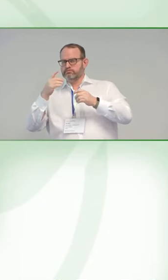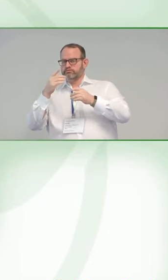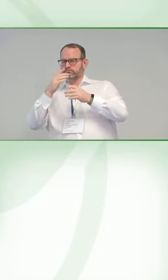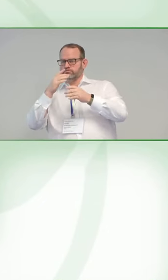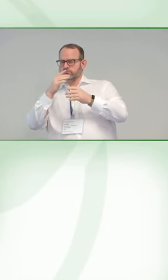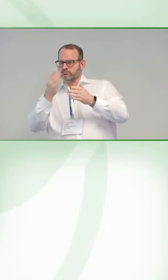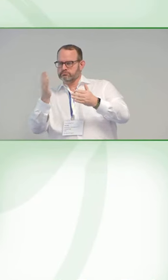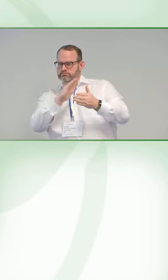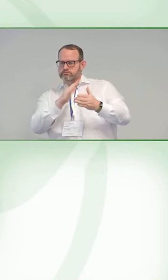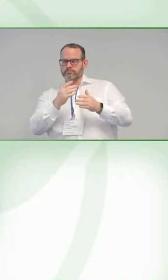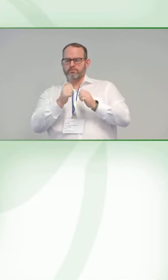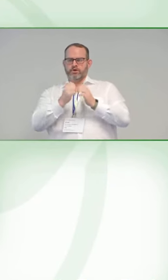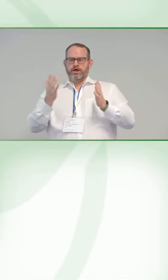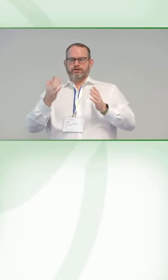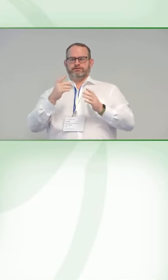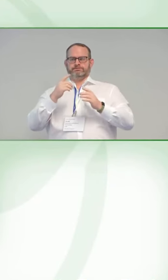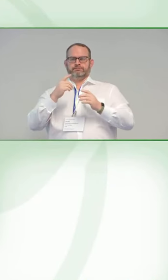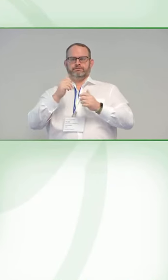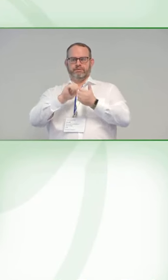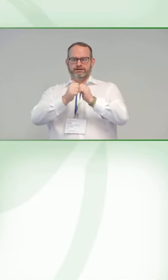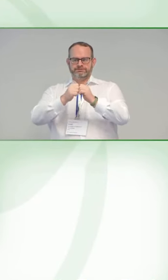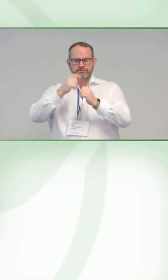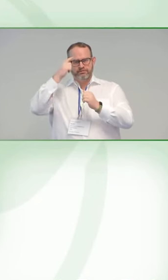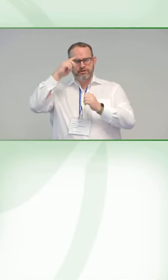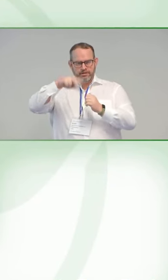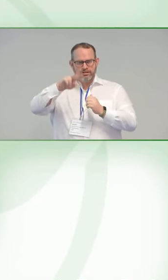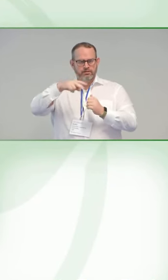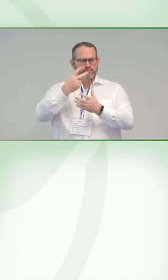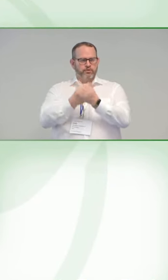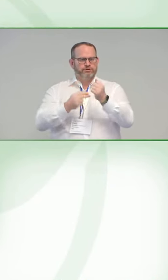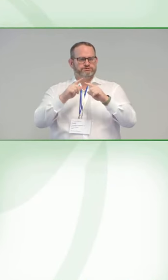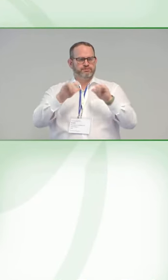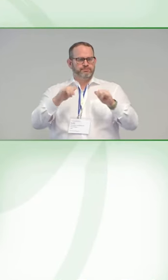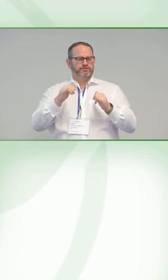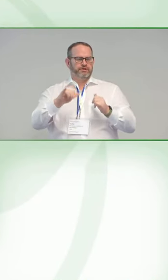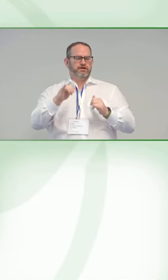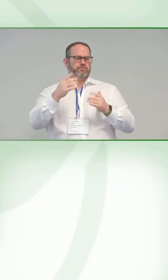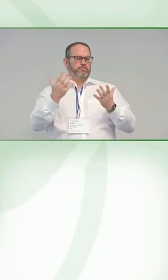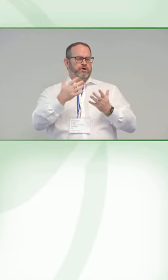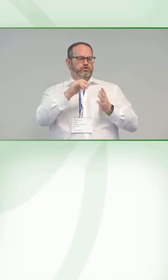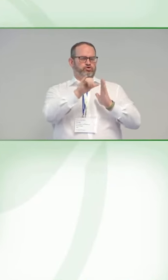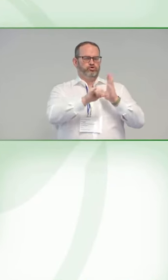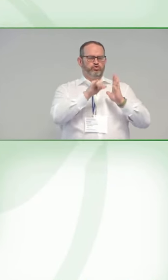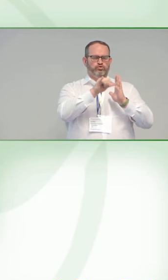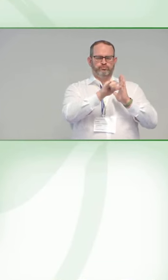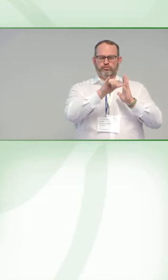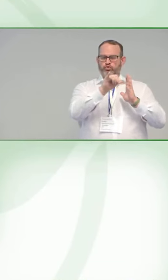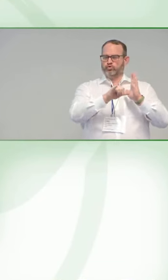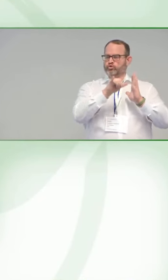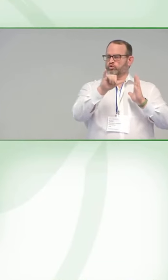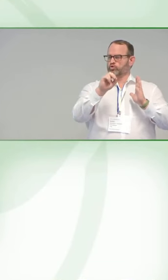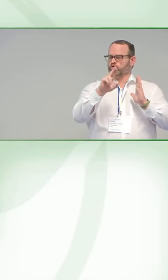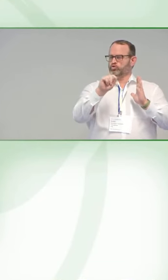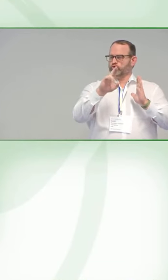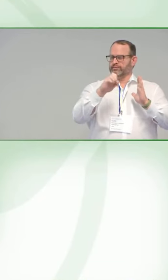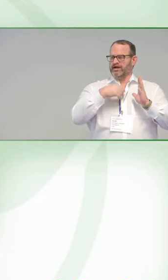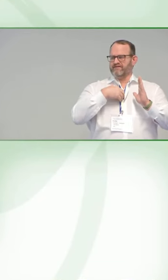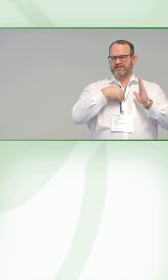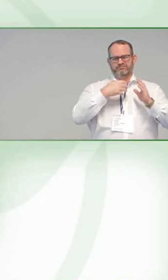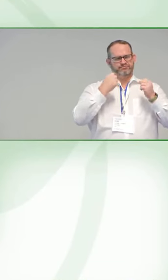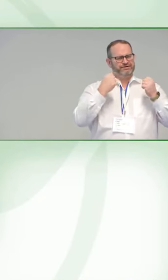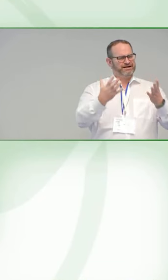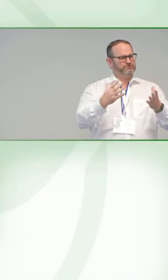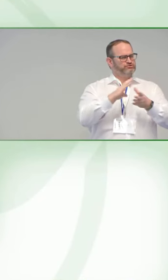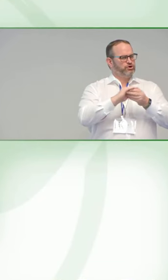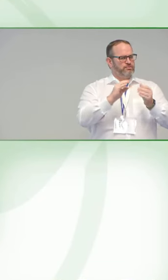user or reader has a control over the pacing of the story, changing pages, and they don't have to try to split between